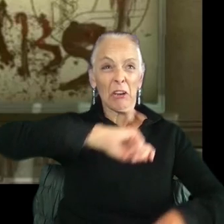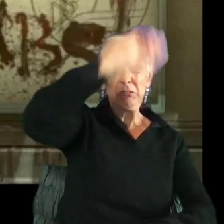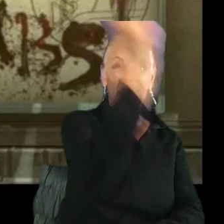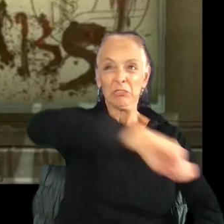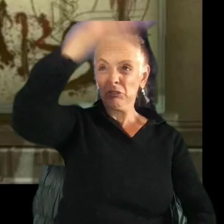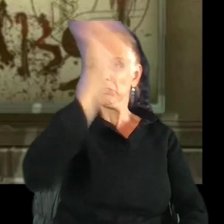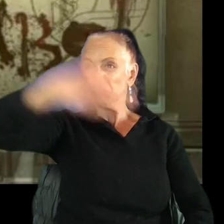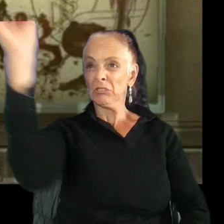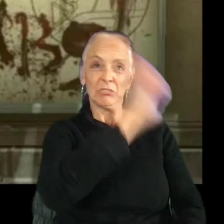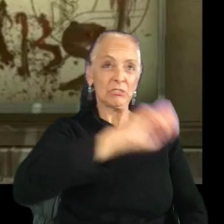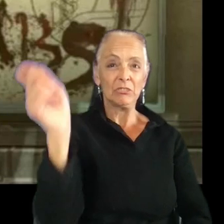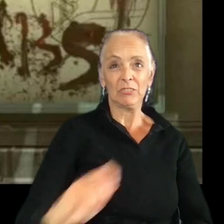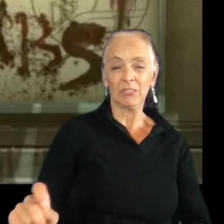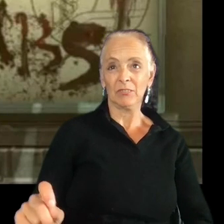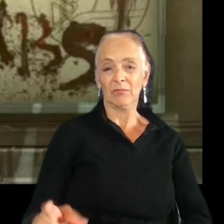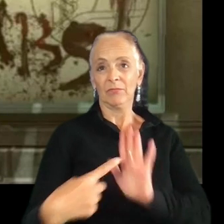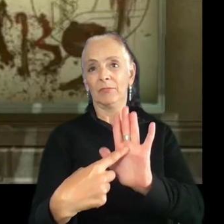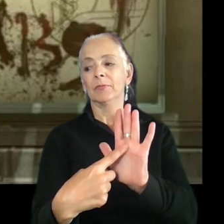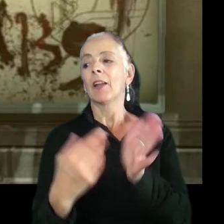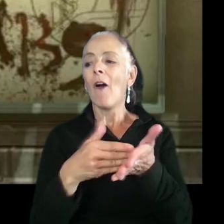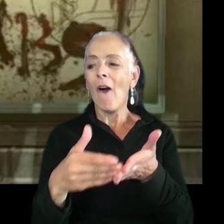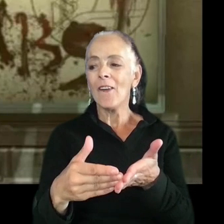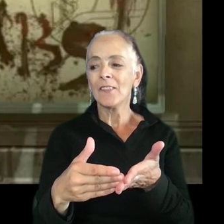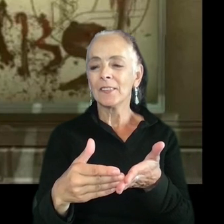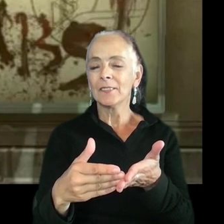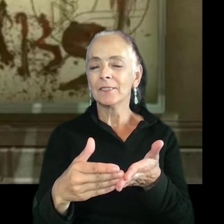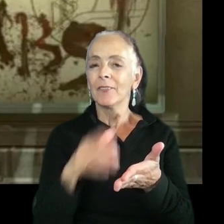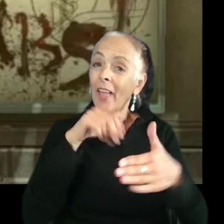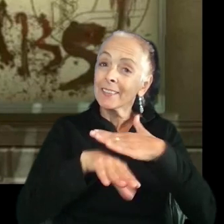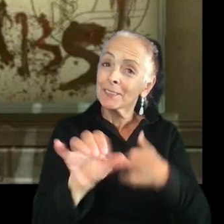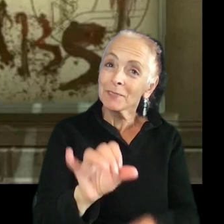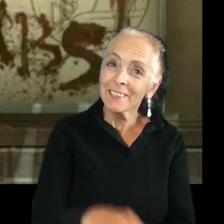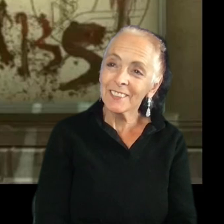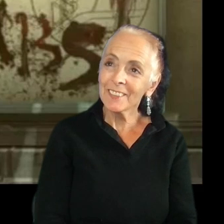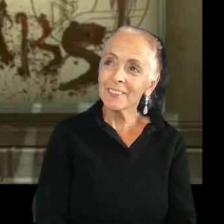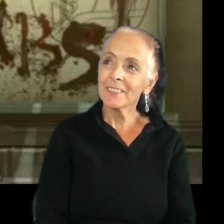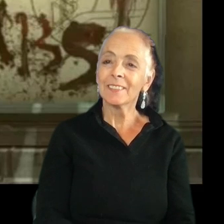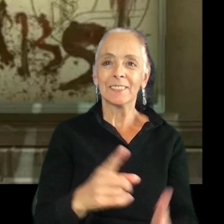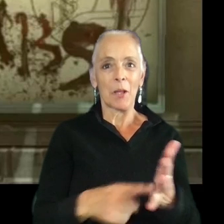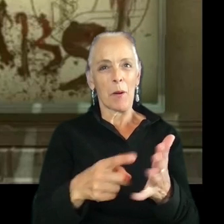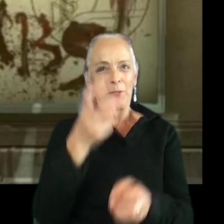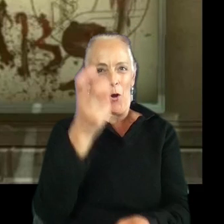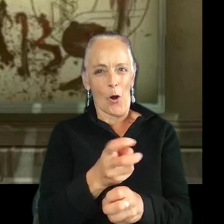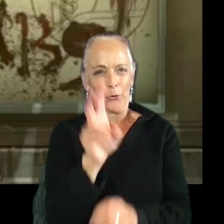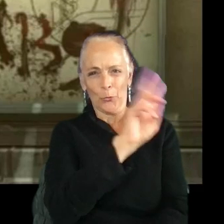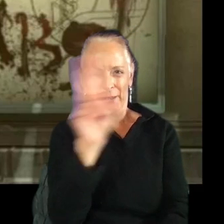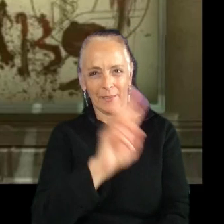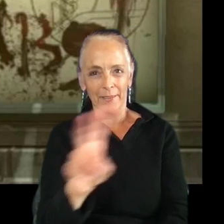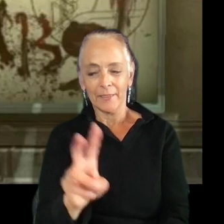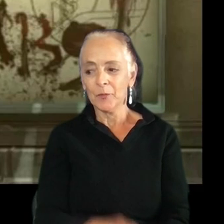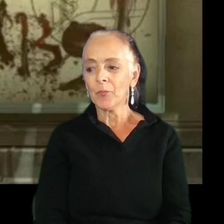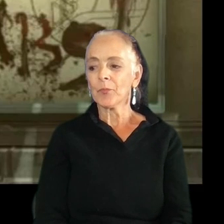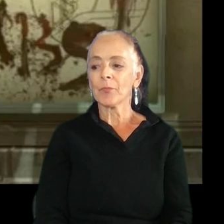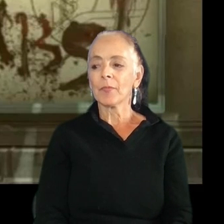But those are also frequently inaccessible. They can be really, really hard to read. And it sucks when that happens